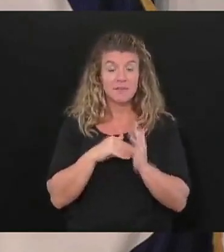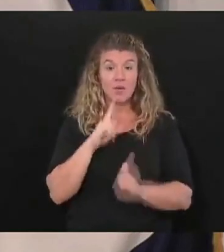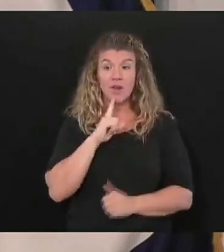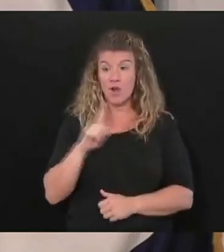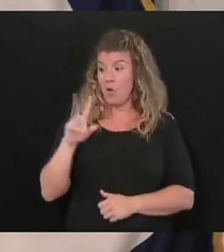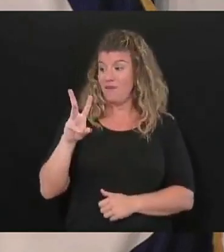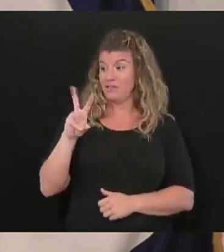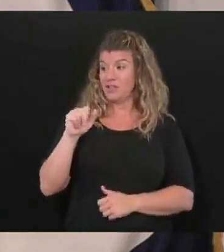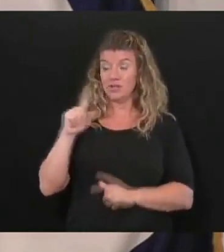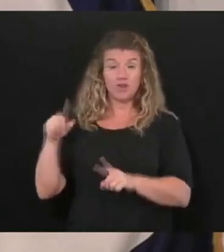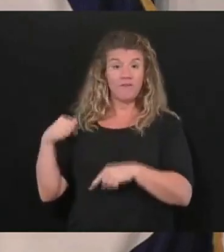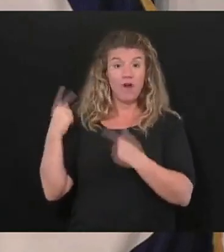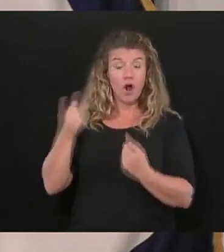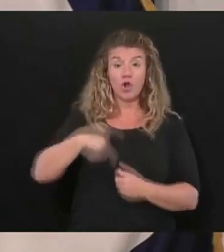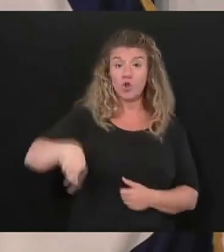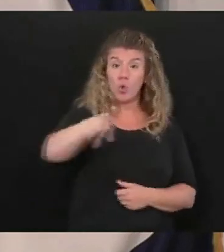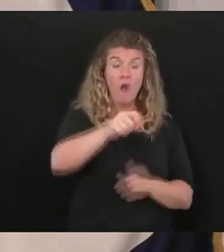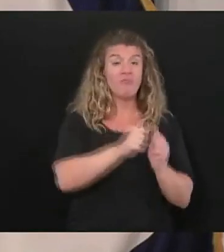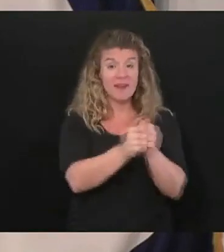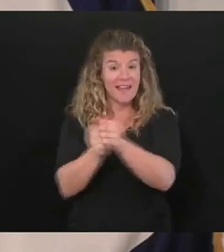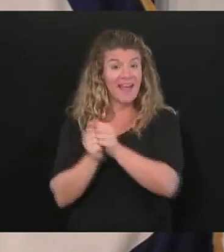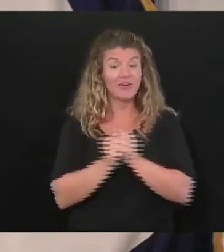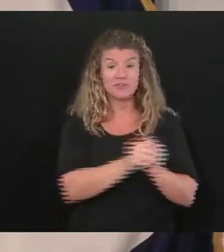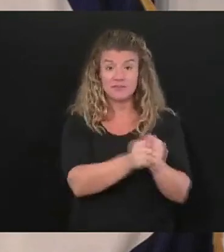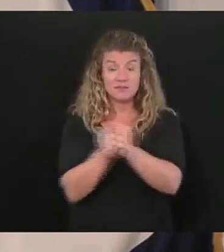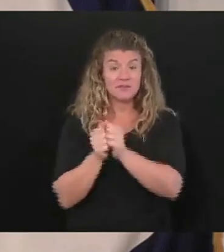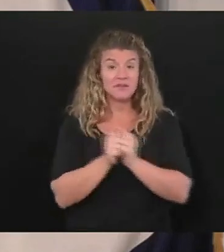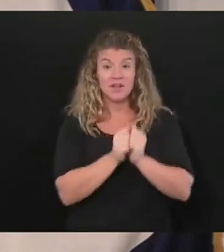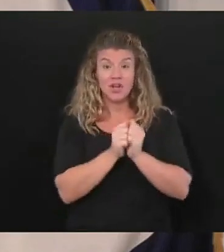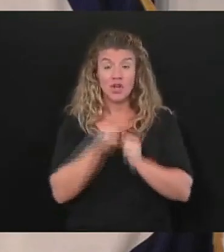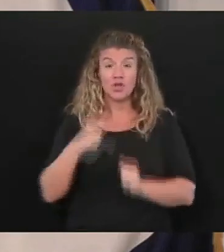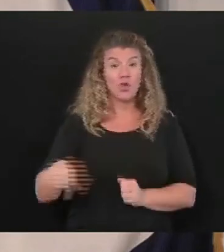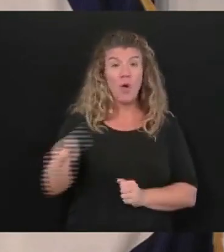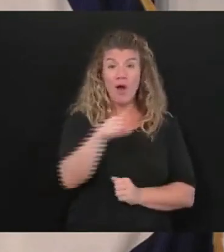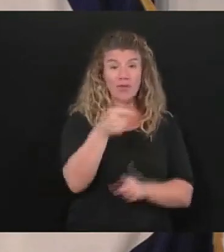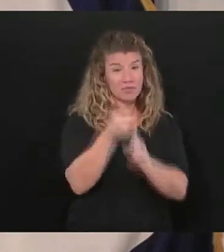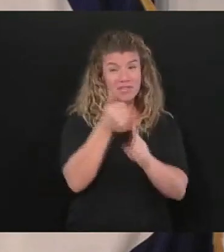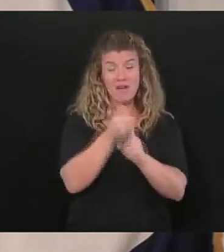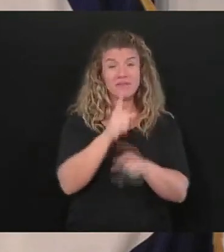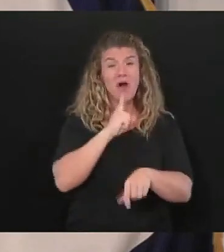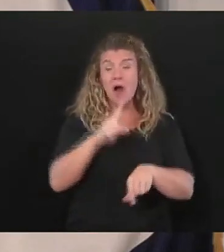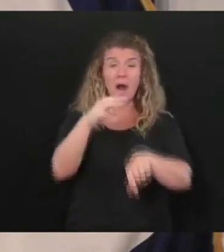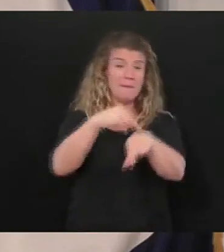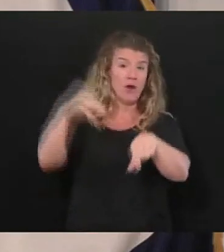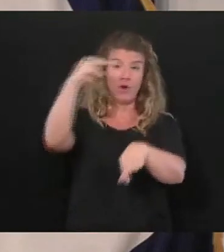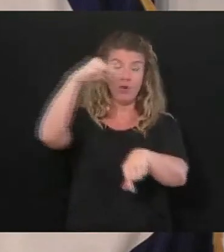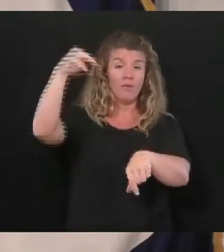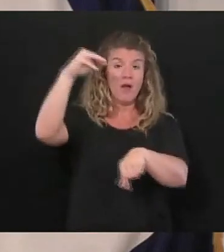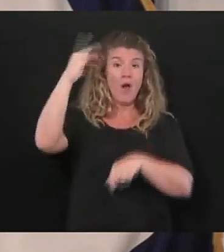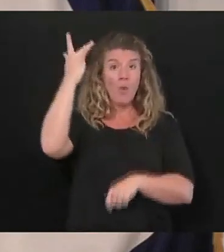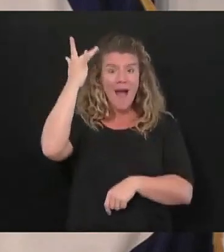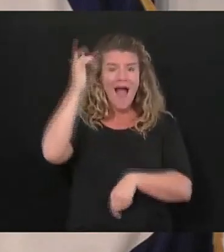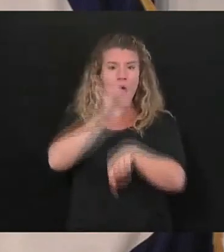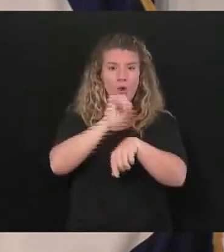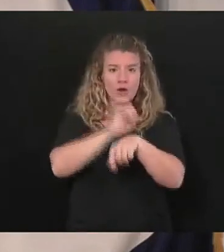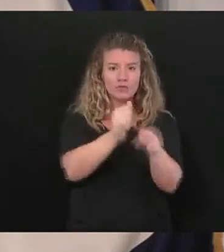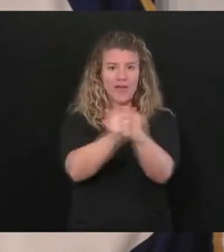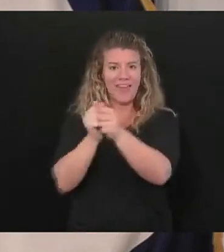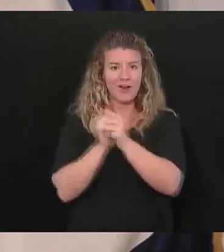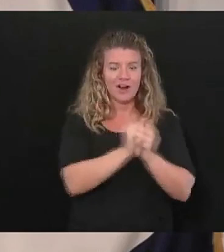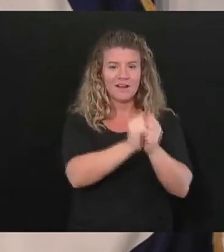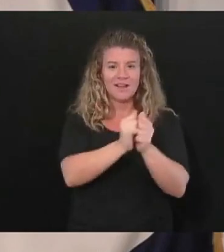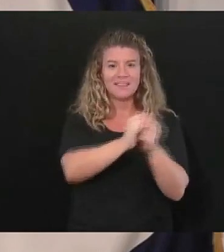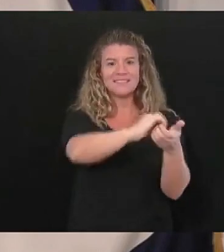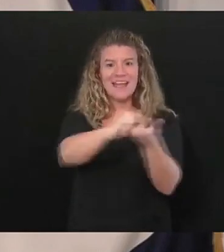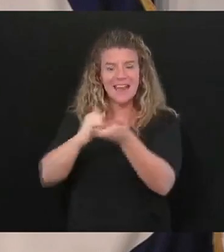have stayed together you have absolutely been the miracle by staying together continue